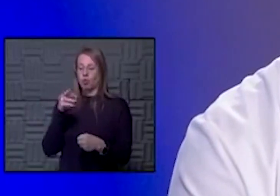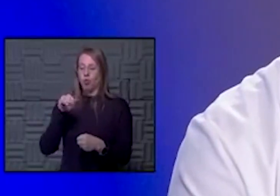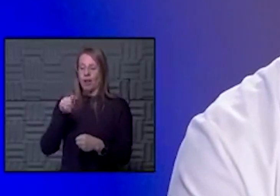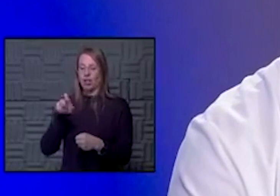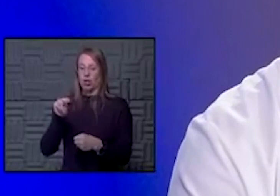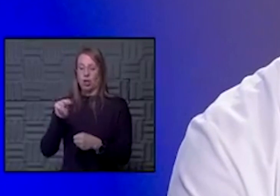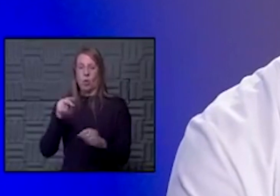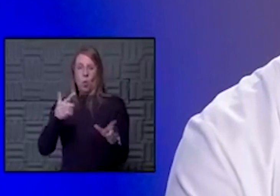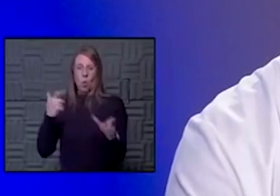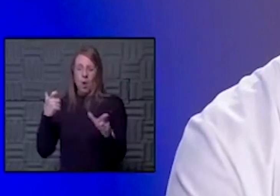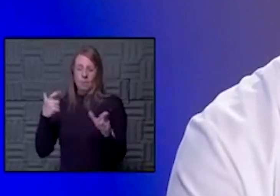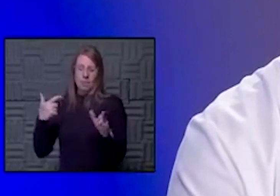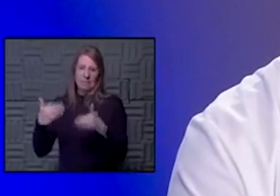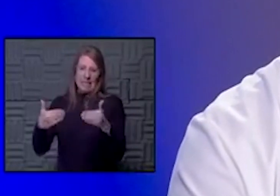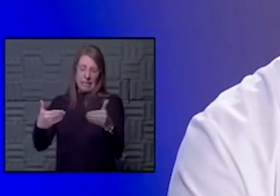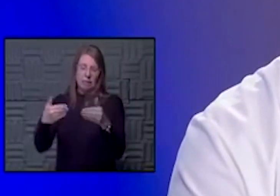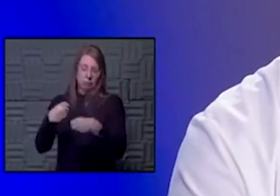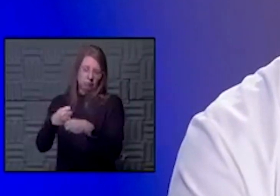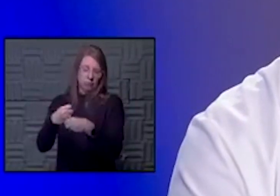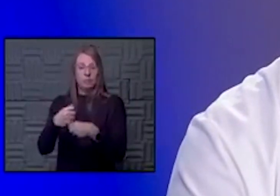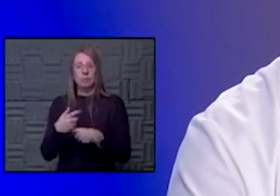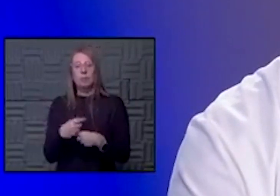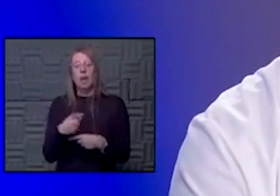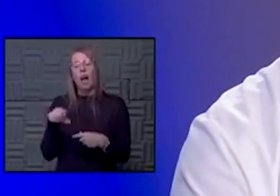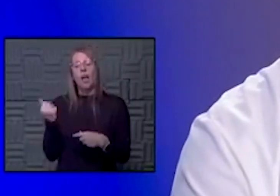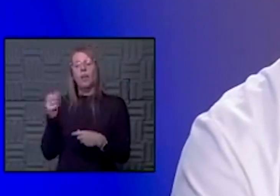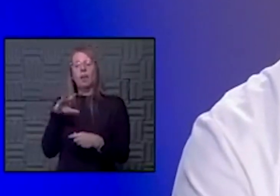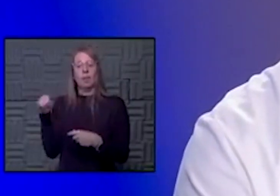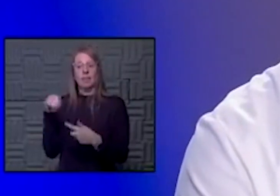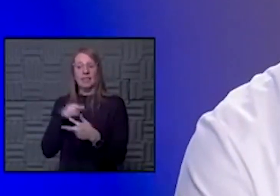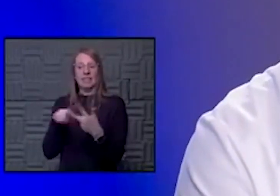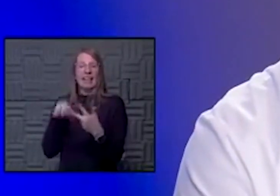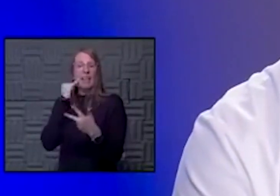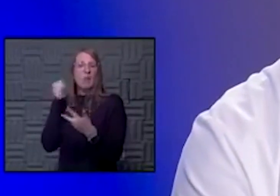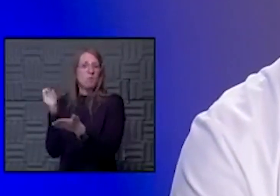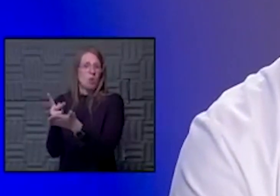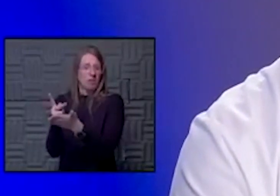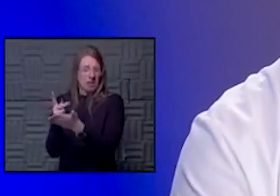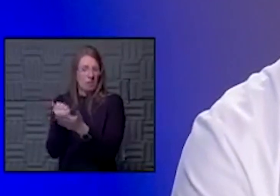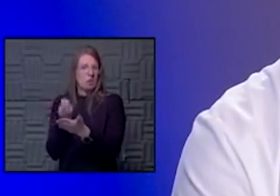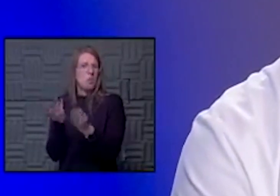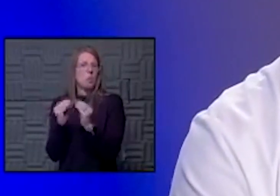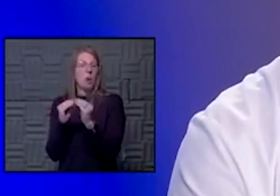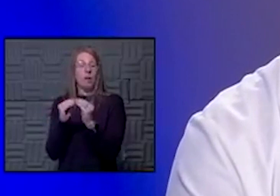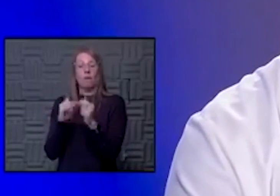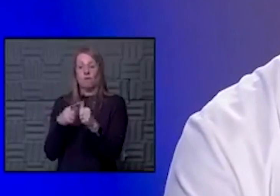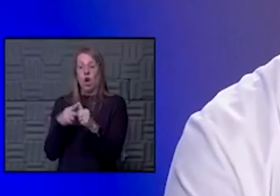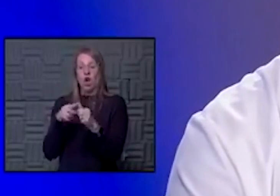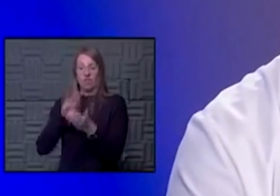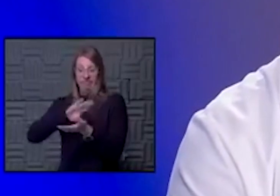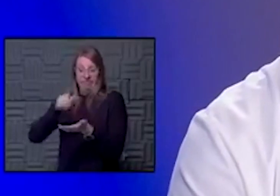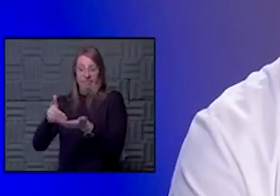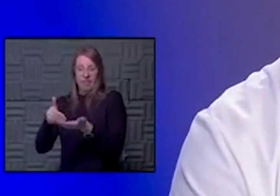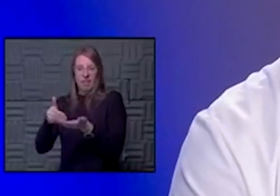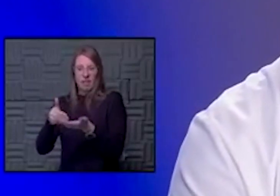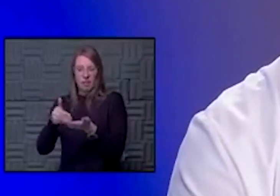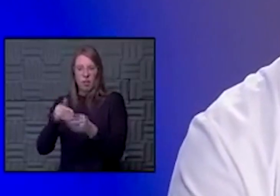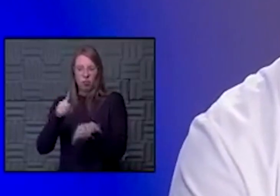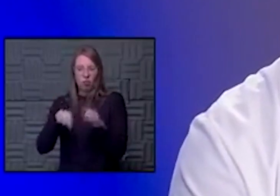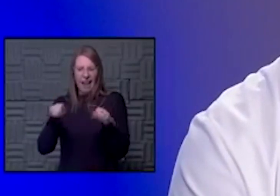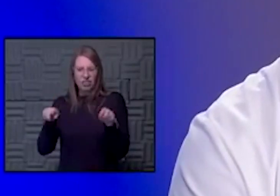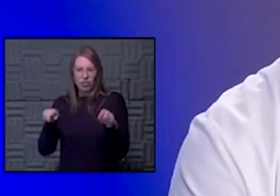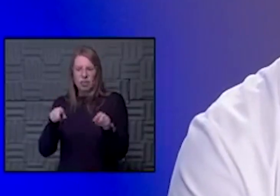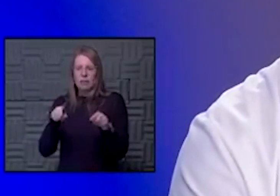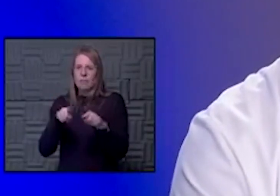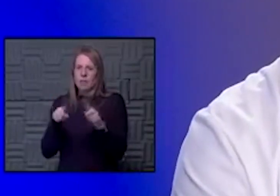there has been a buildup of supply from those other companies as well, if they do get approved. So this first batch is going to be a range, but it will be a small